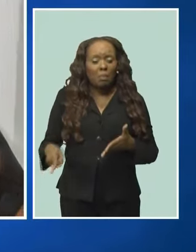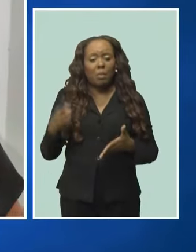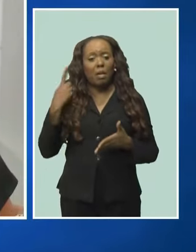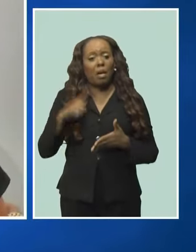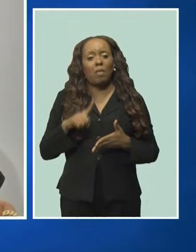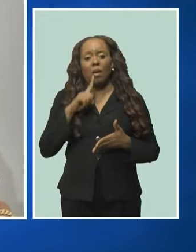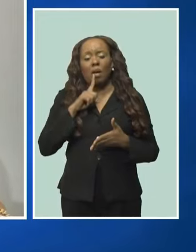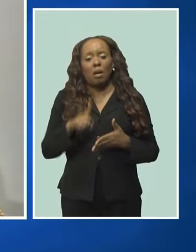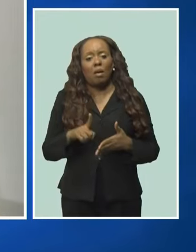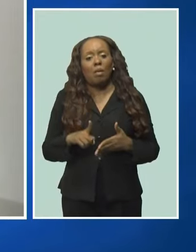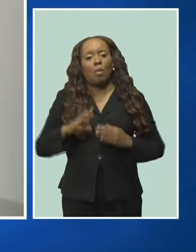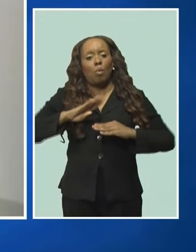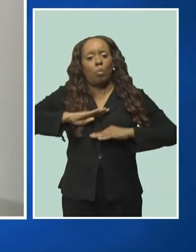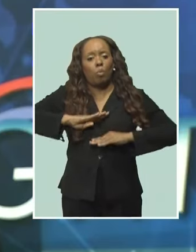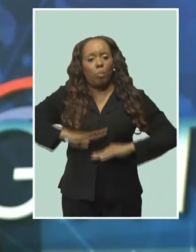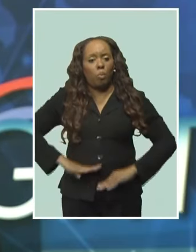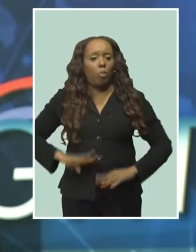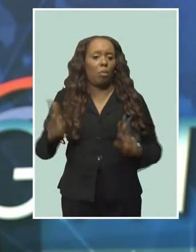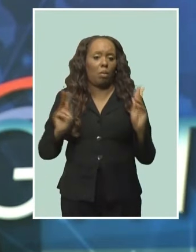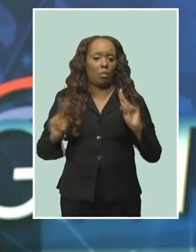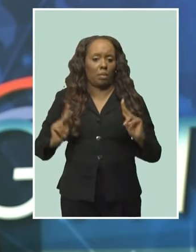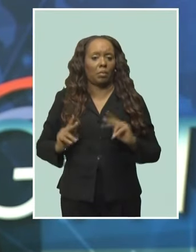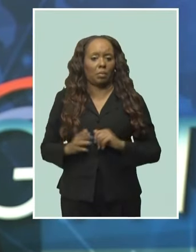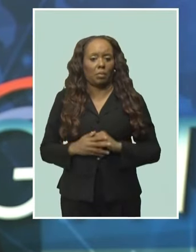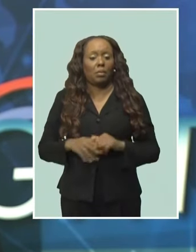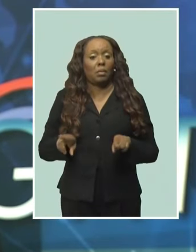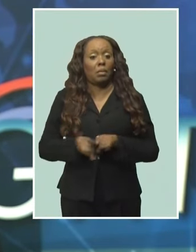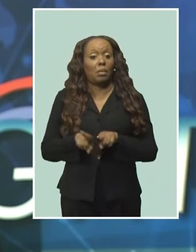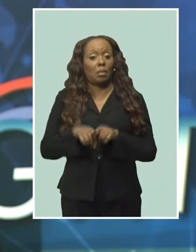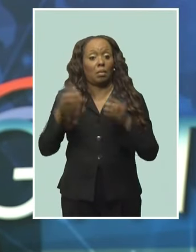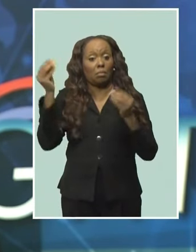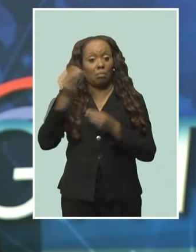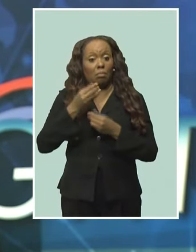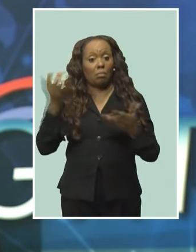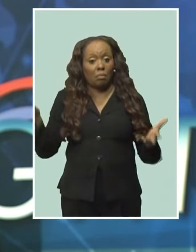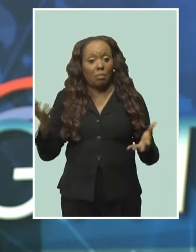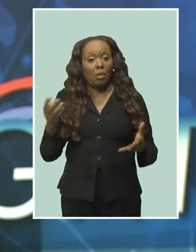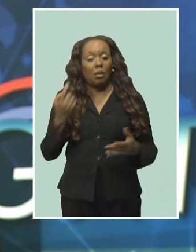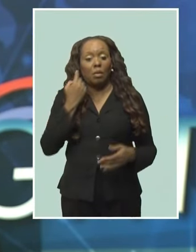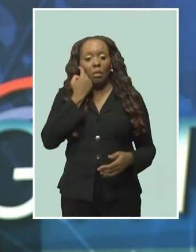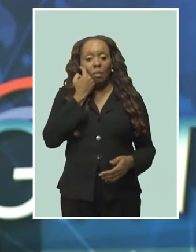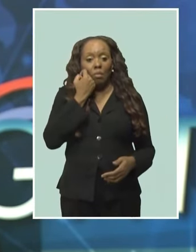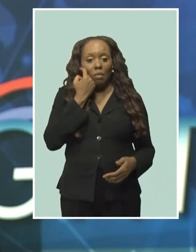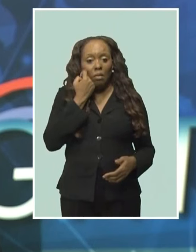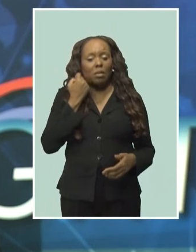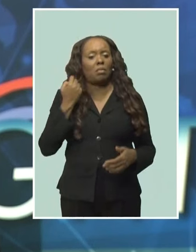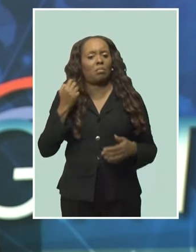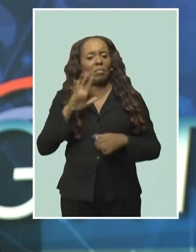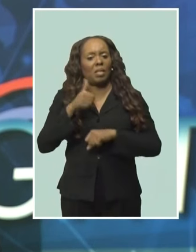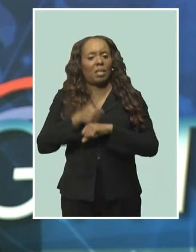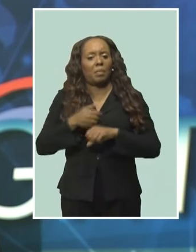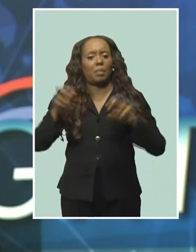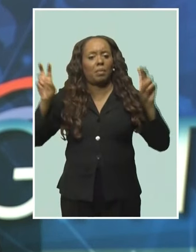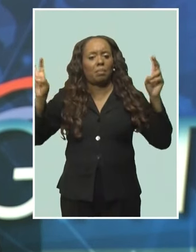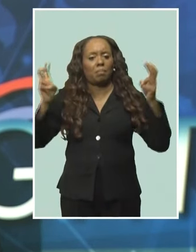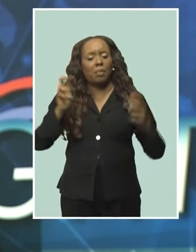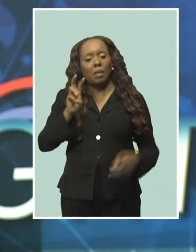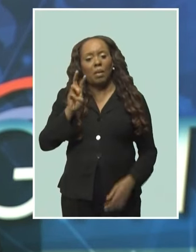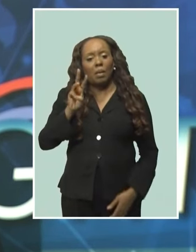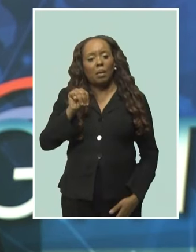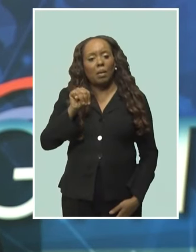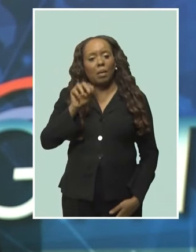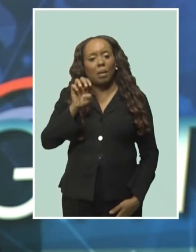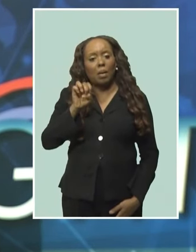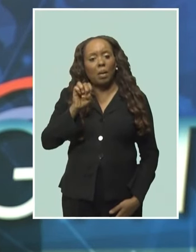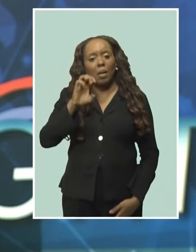cost-of-living pressures in Barbados. Minister Cattle also provided an update on the recently established Mechanics Bay at Grisette St. Michael